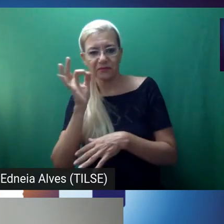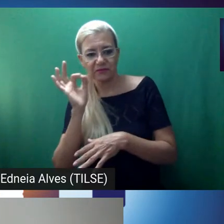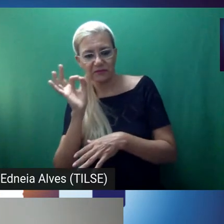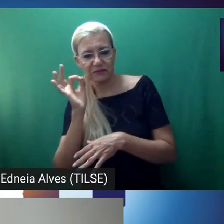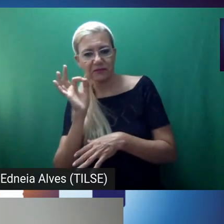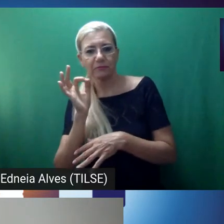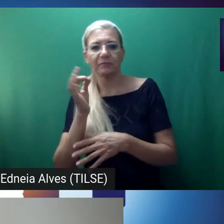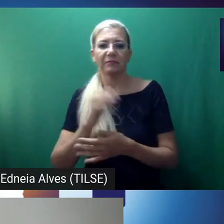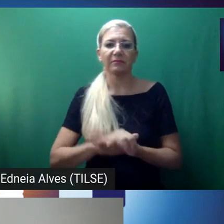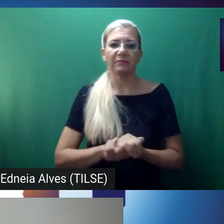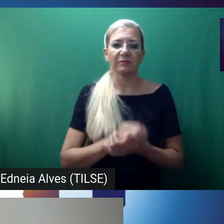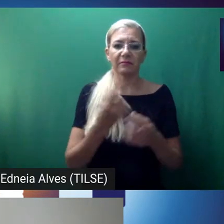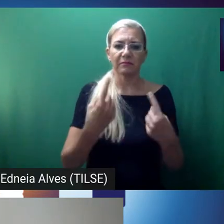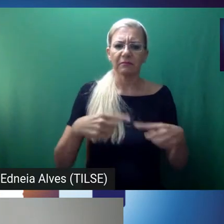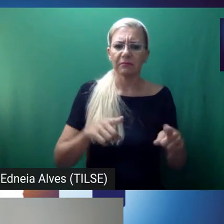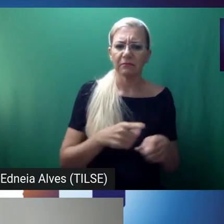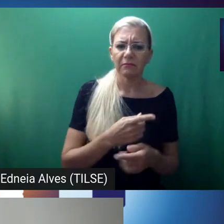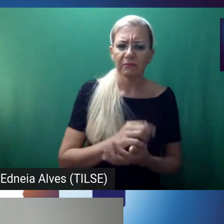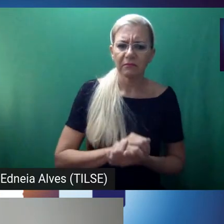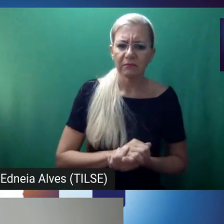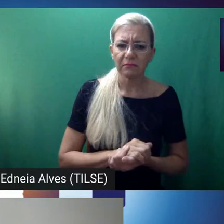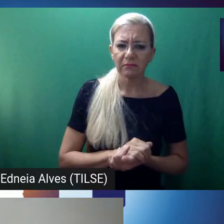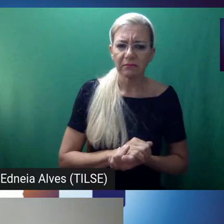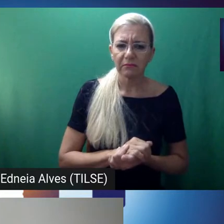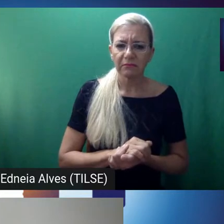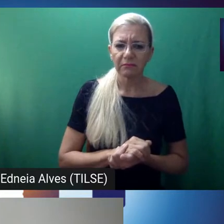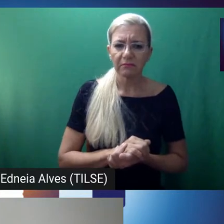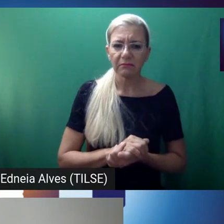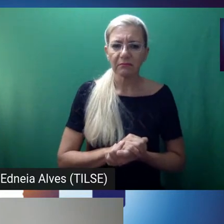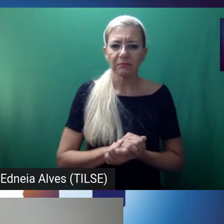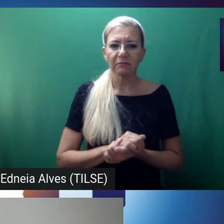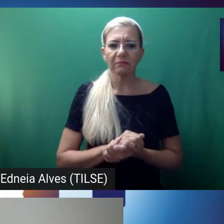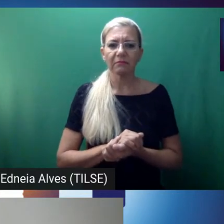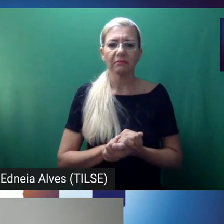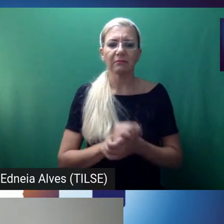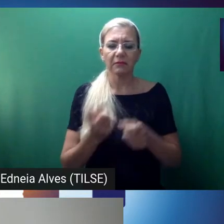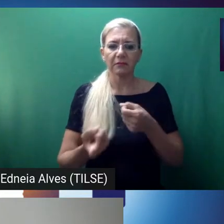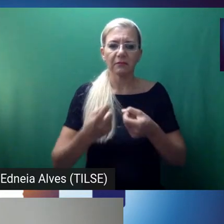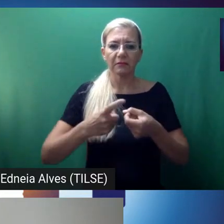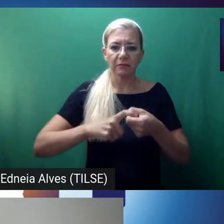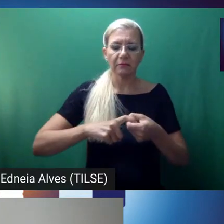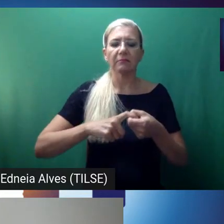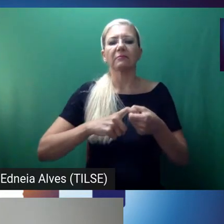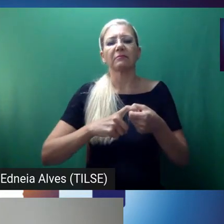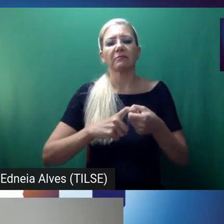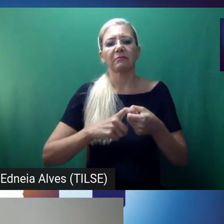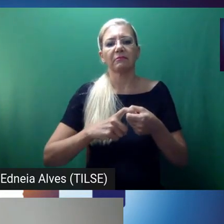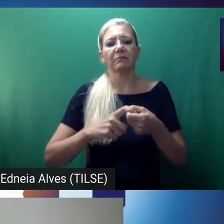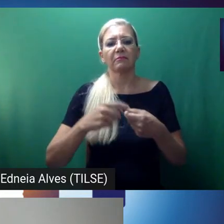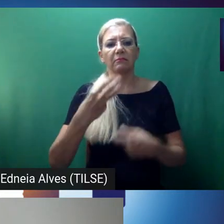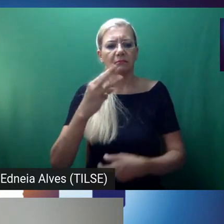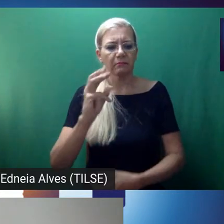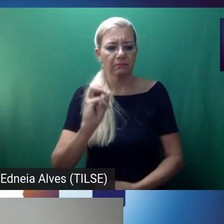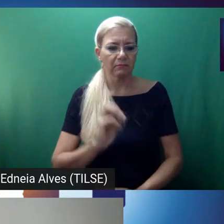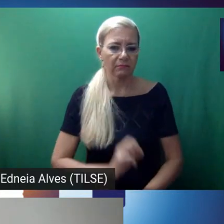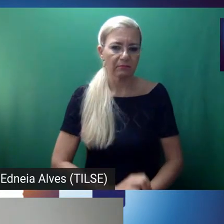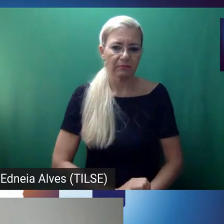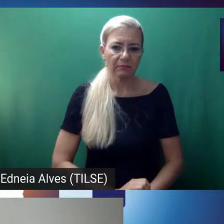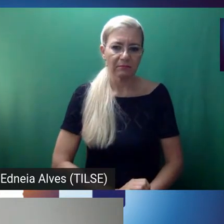And we'll be back at 3.30. Thank you. See you later. Bye.